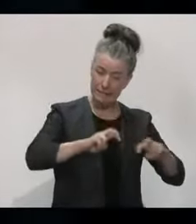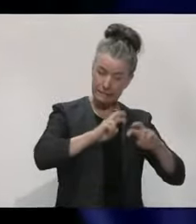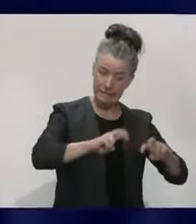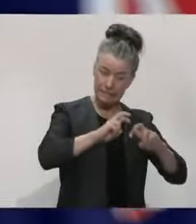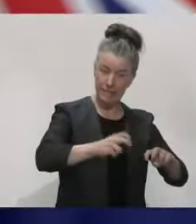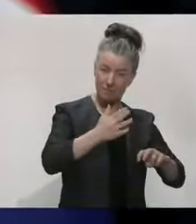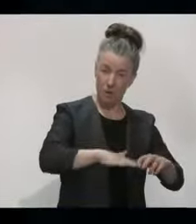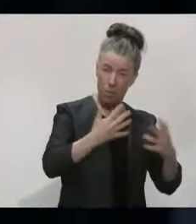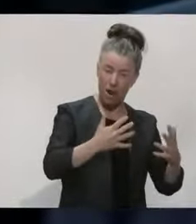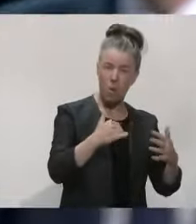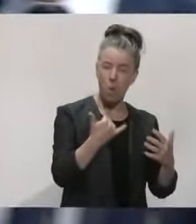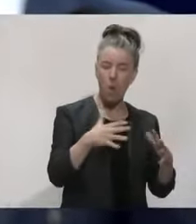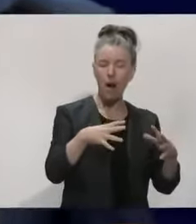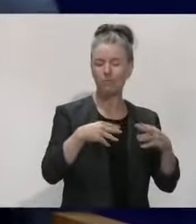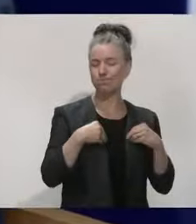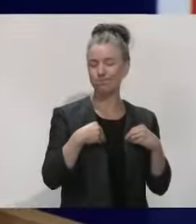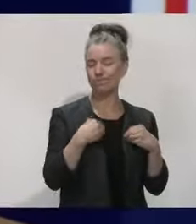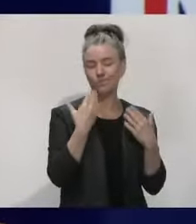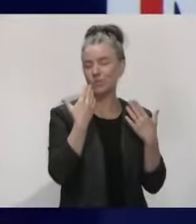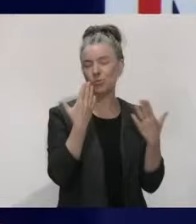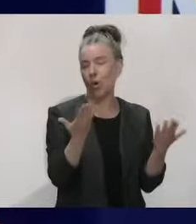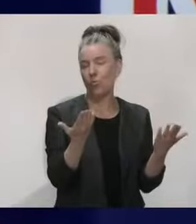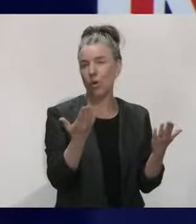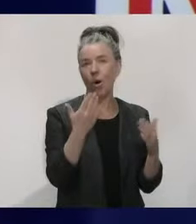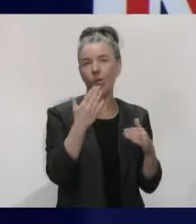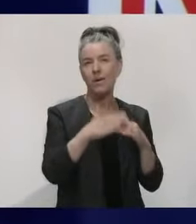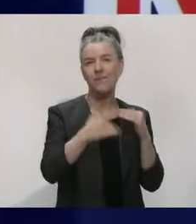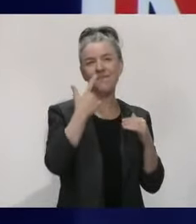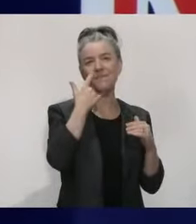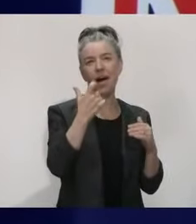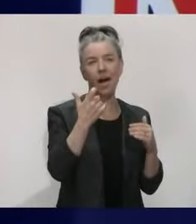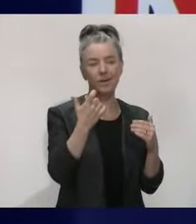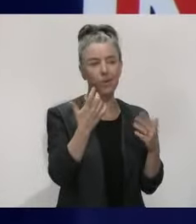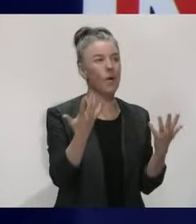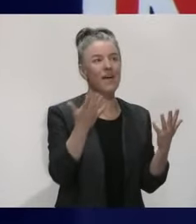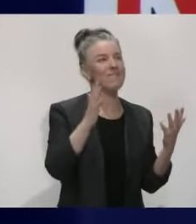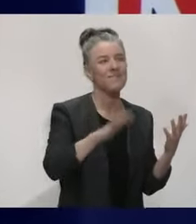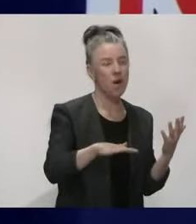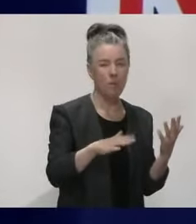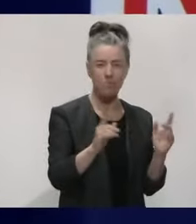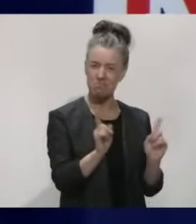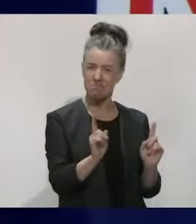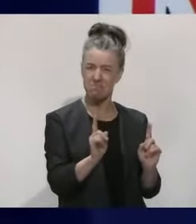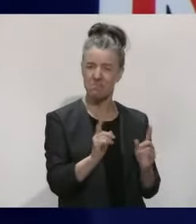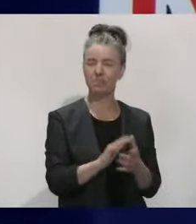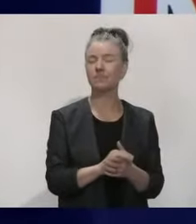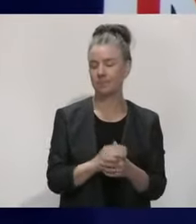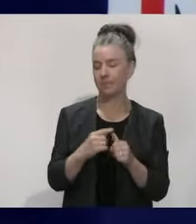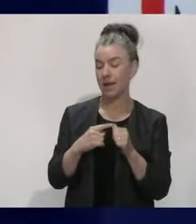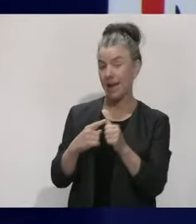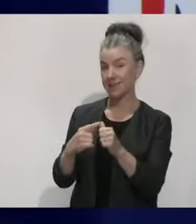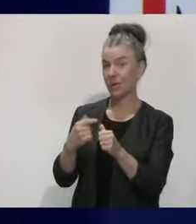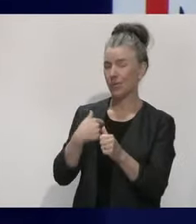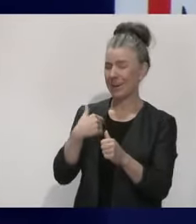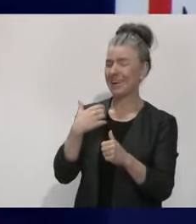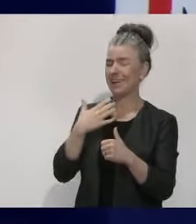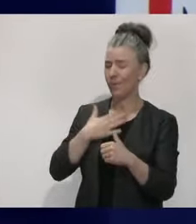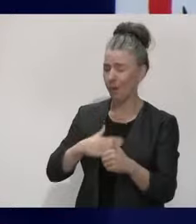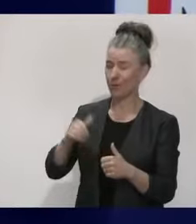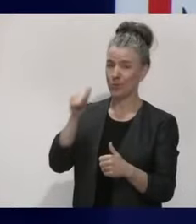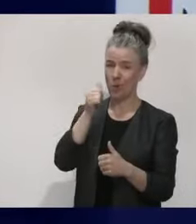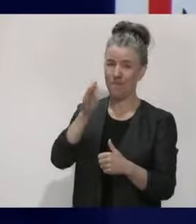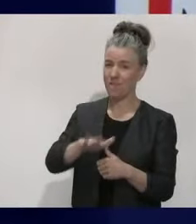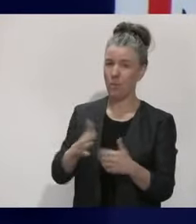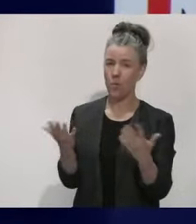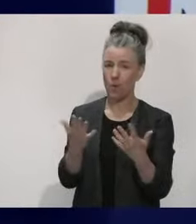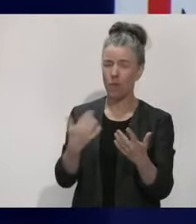accepted that you're never going to find it out? And is it okay if we never find it out? Dr are very keen to find out the source. And we